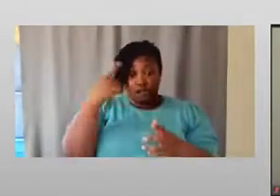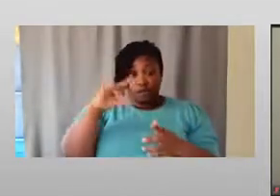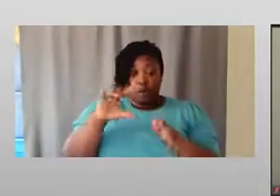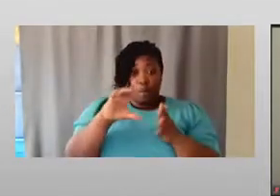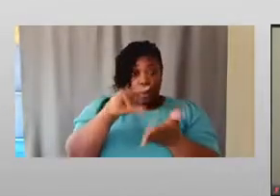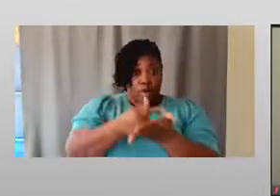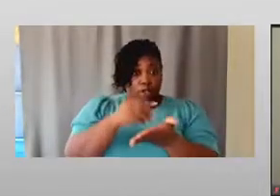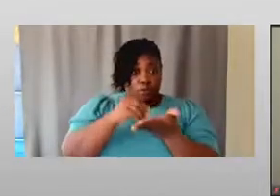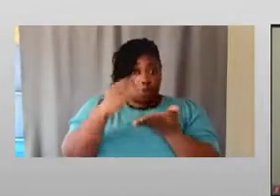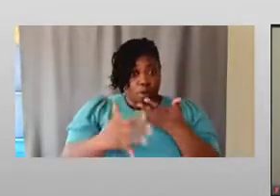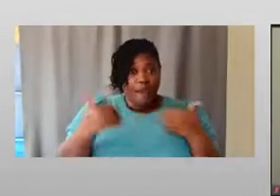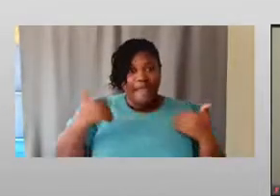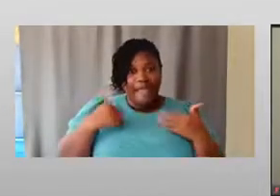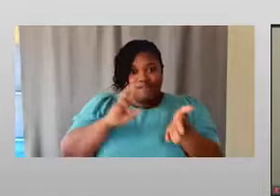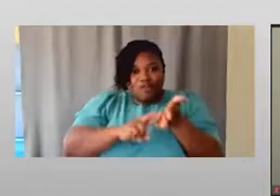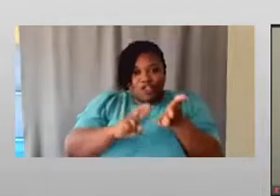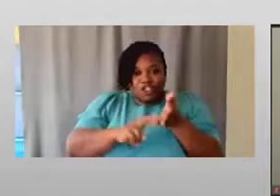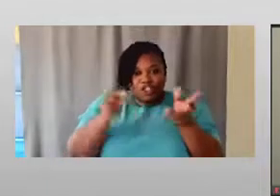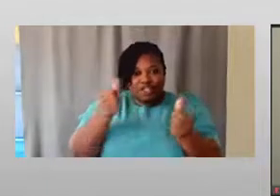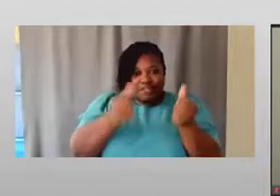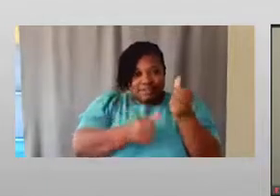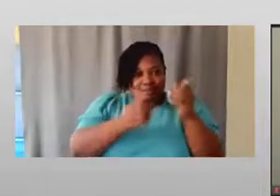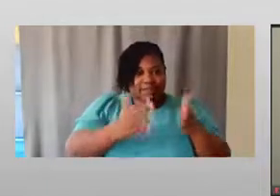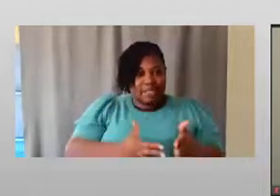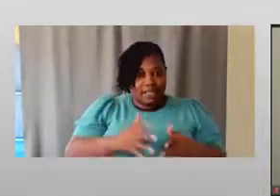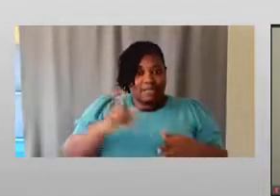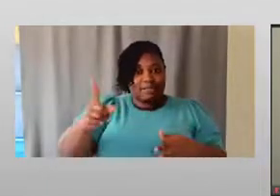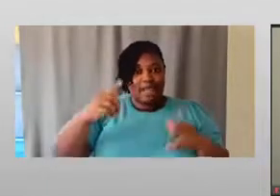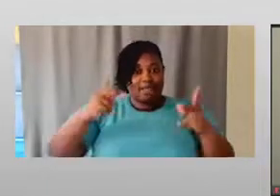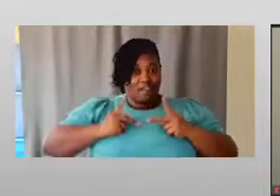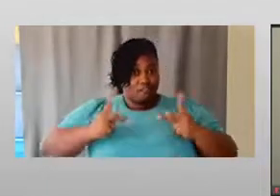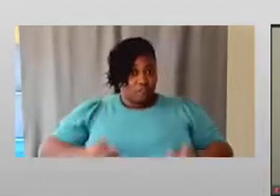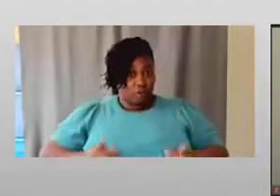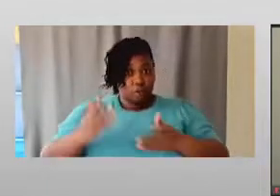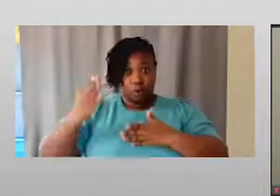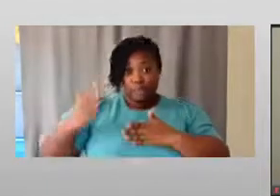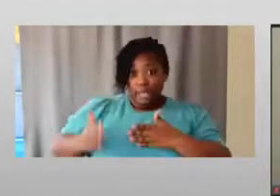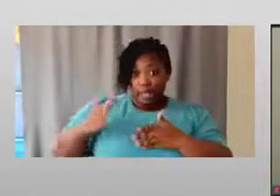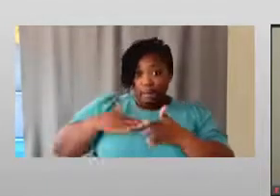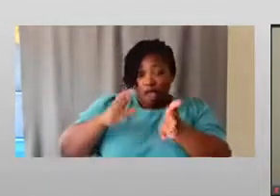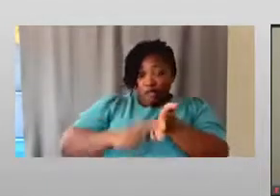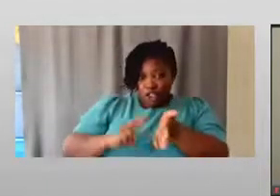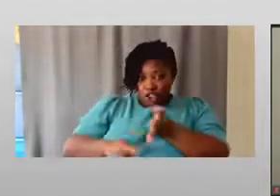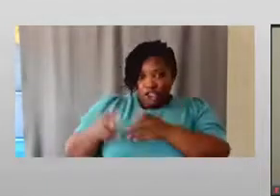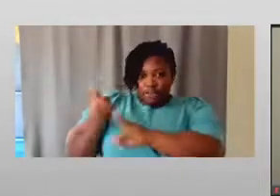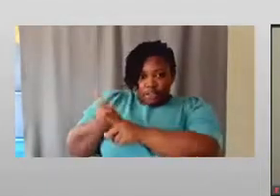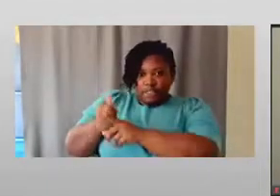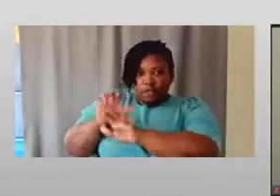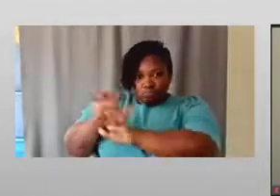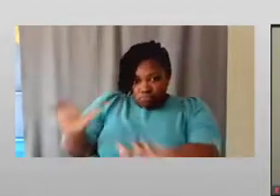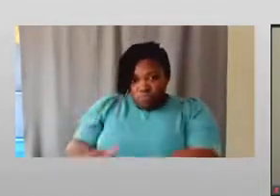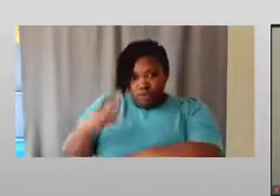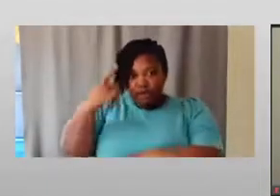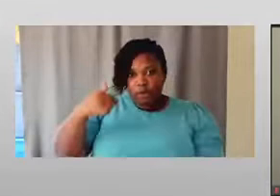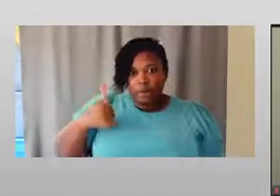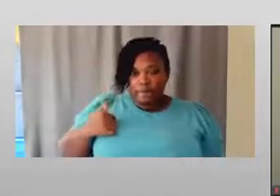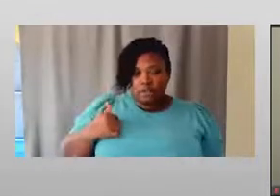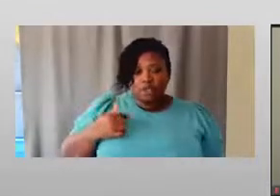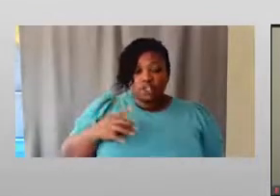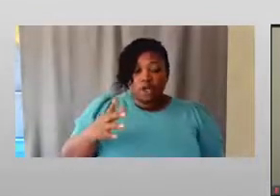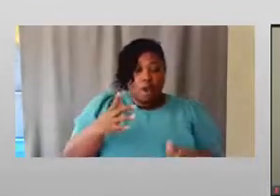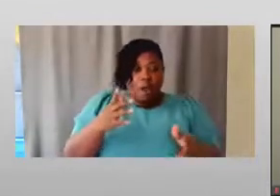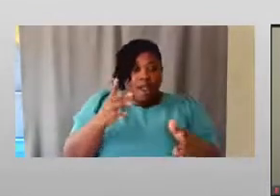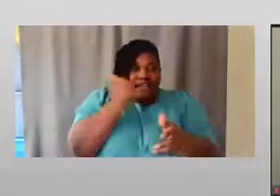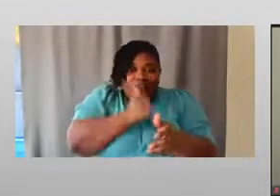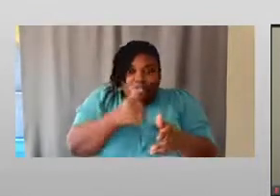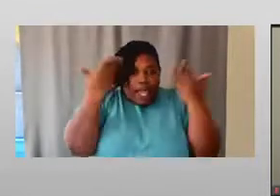I actually have a research assistant that does the physical side of my research, because I just can't. From day to day, I don't know how my body